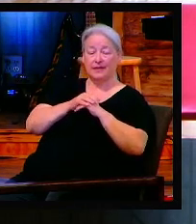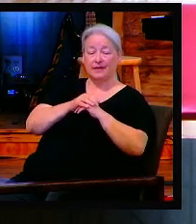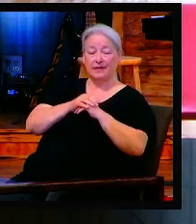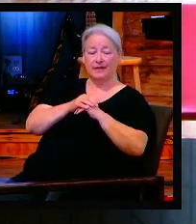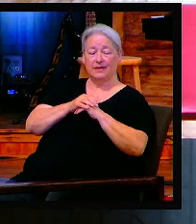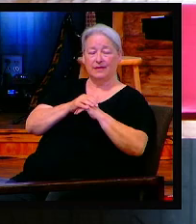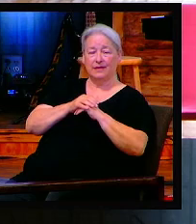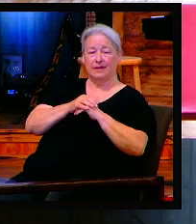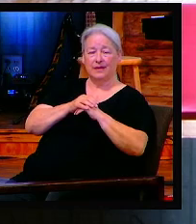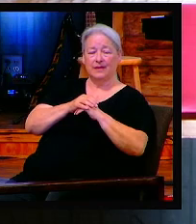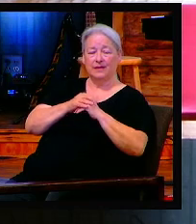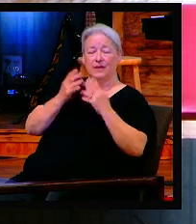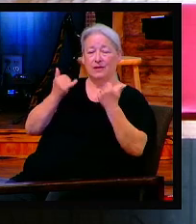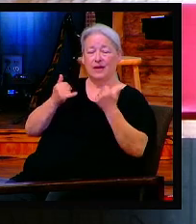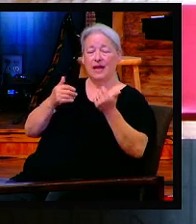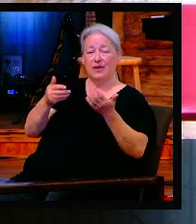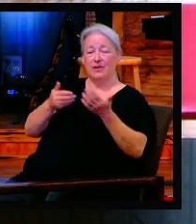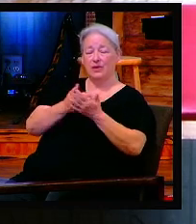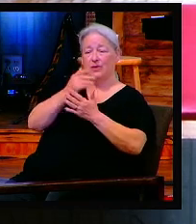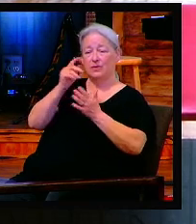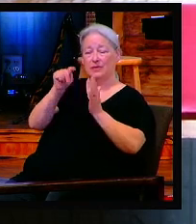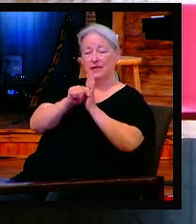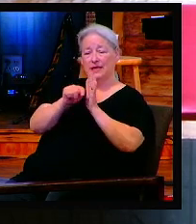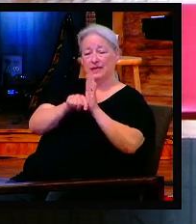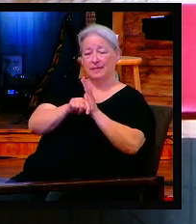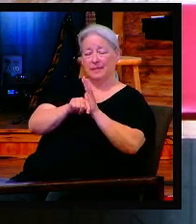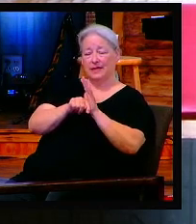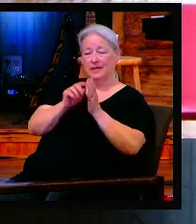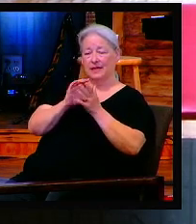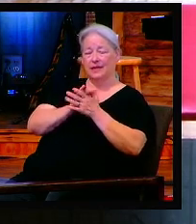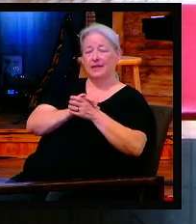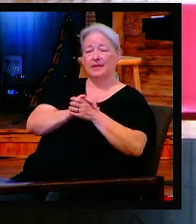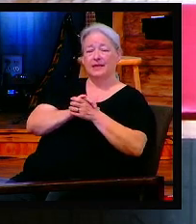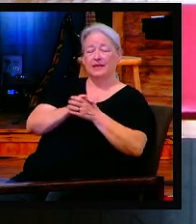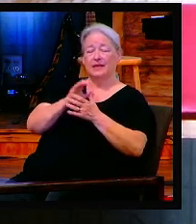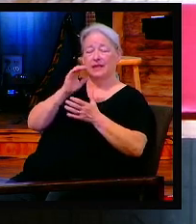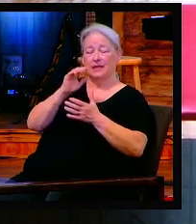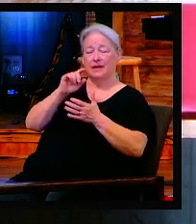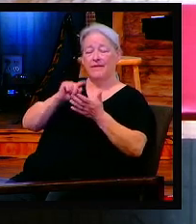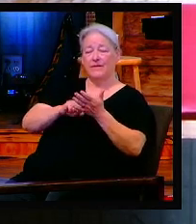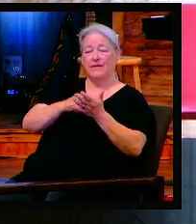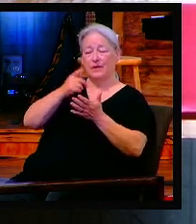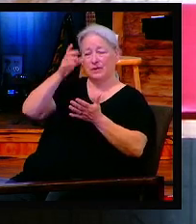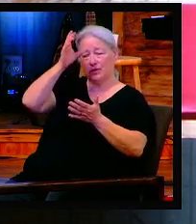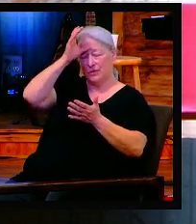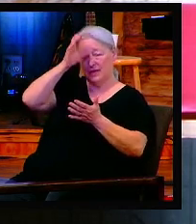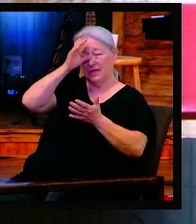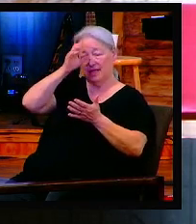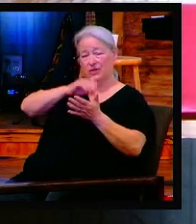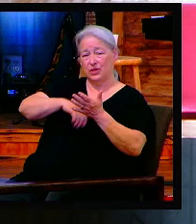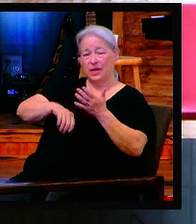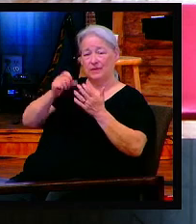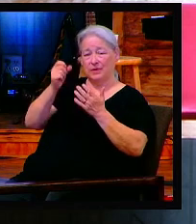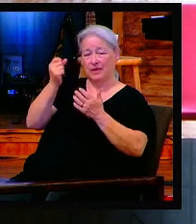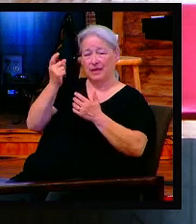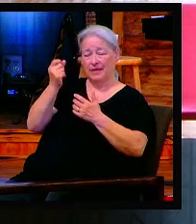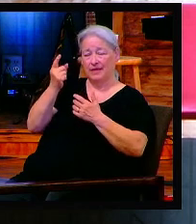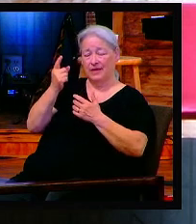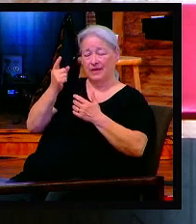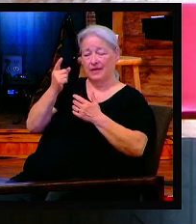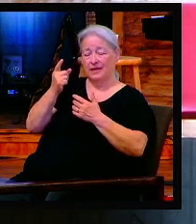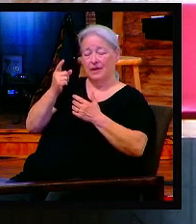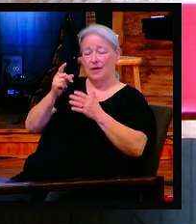Fast forward to New Testament, 1 Corinthians chapter 11. The apostle Paul institutes the Lord's Supper. Not institutes, but he